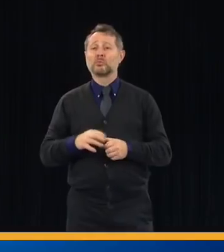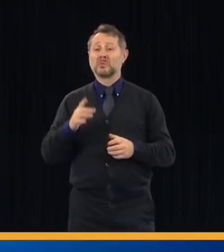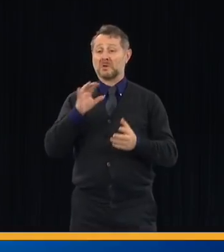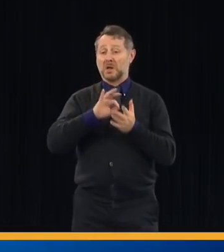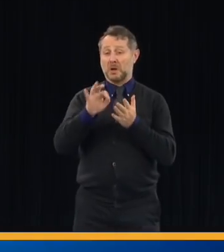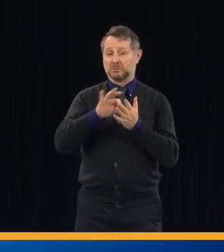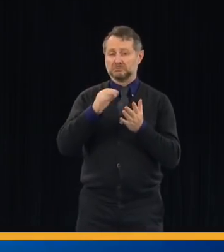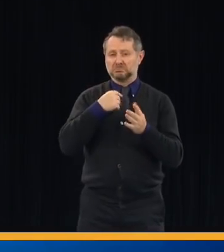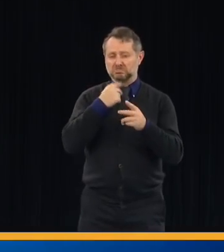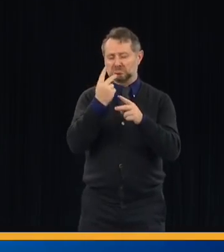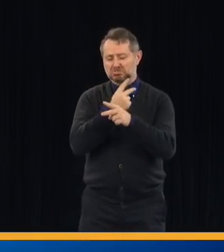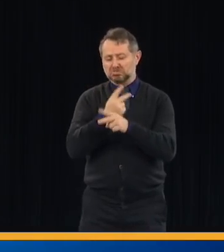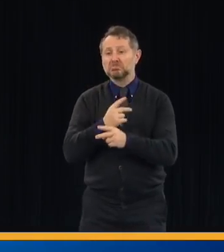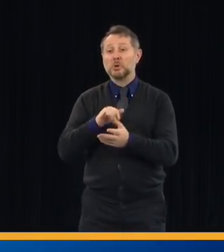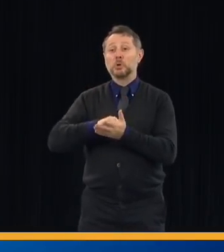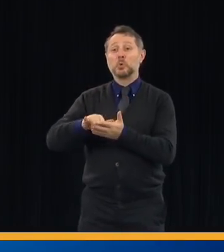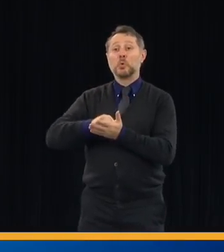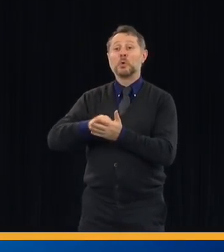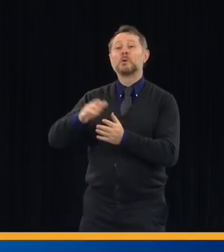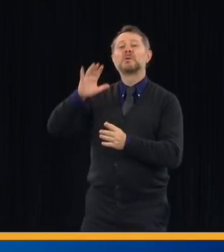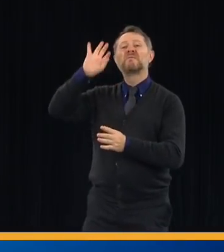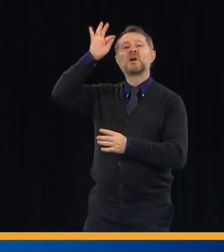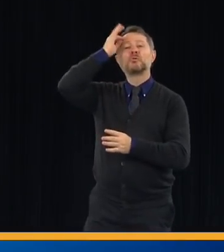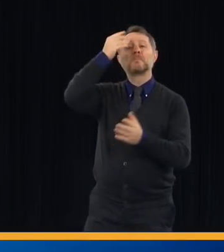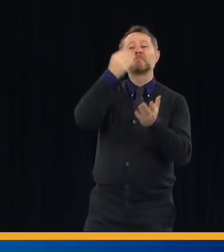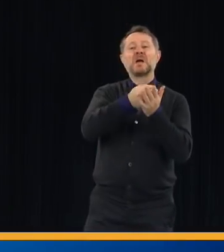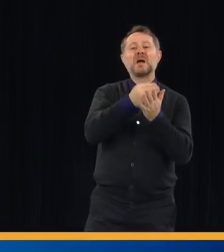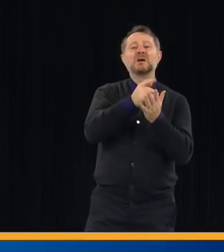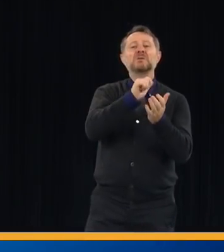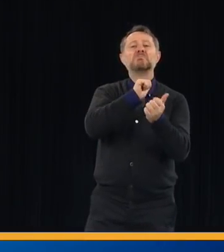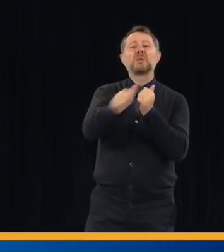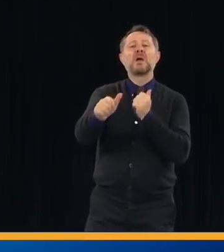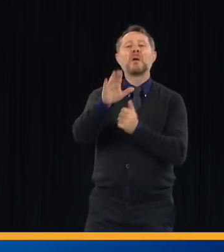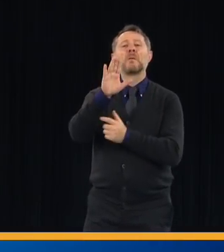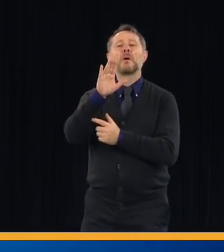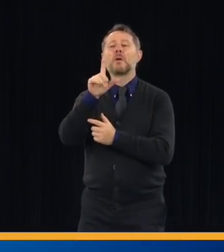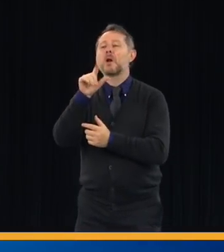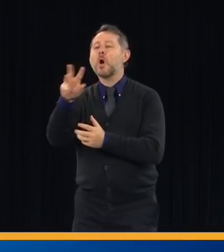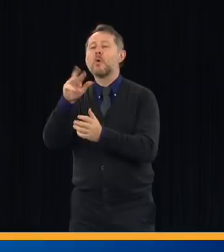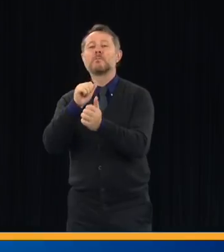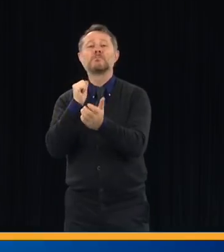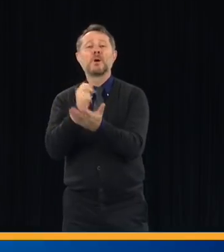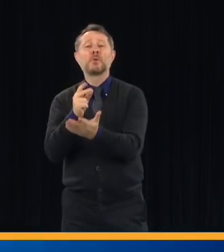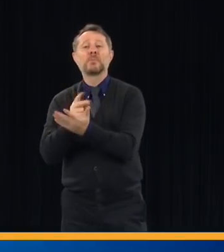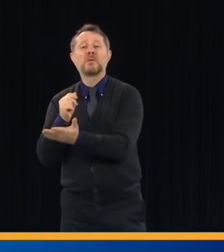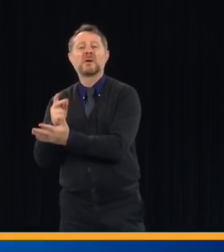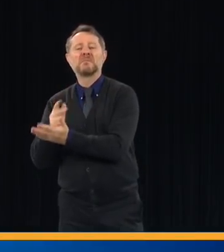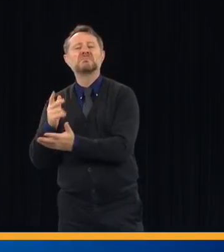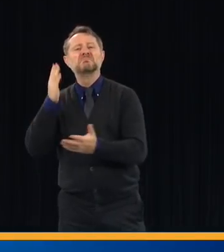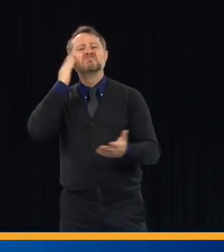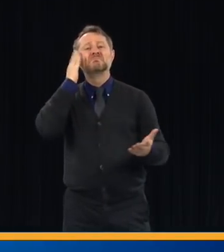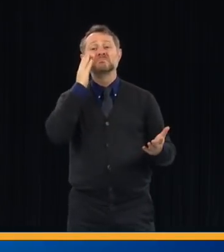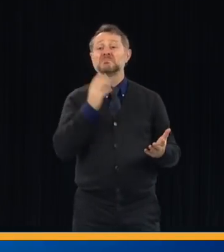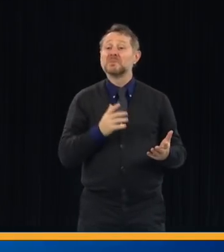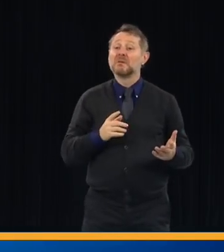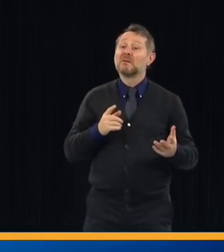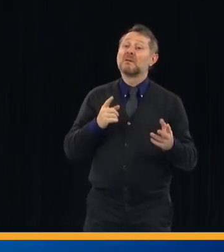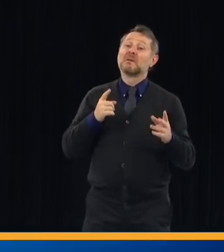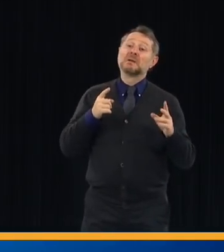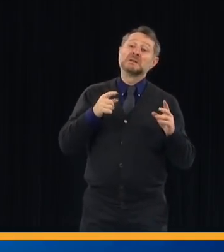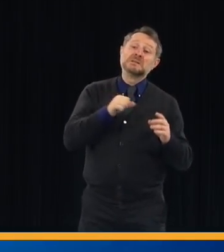were like most federal past bills. They went through the political process.